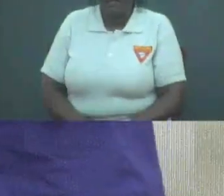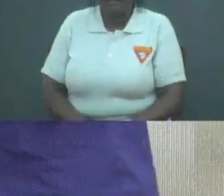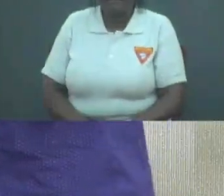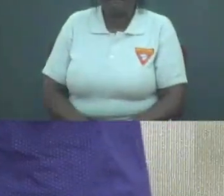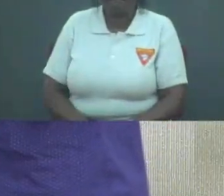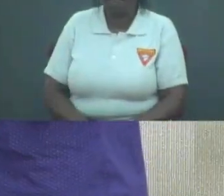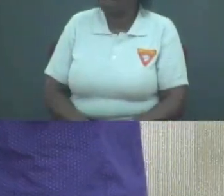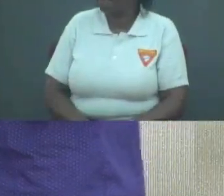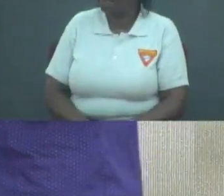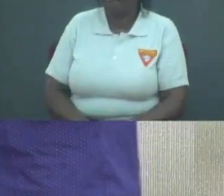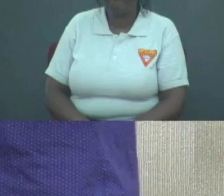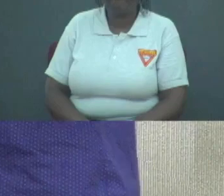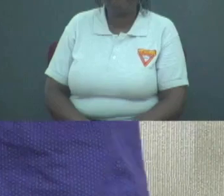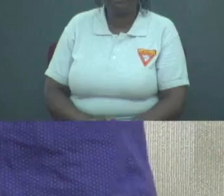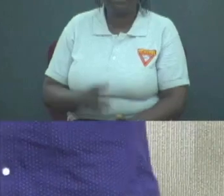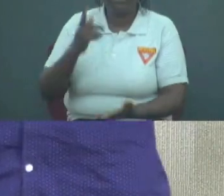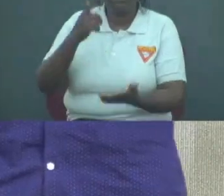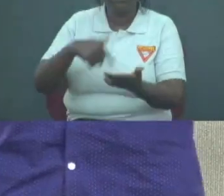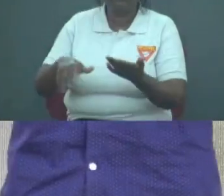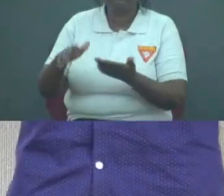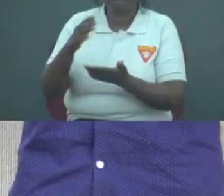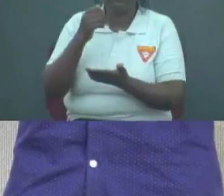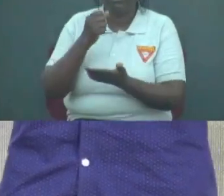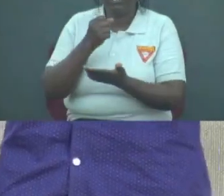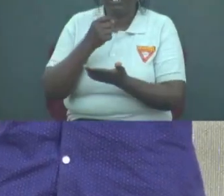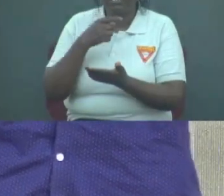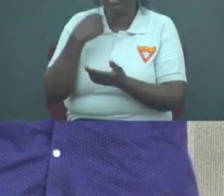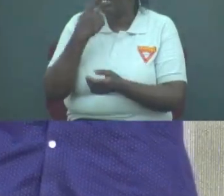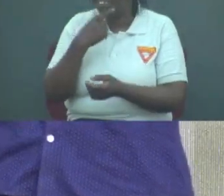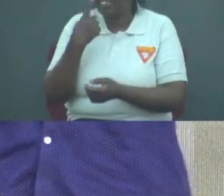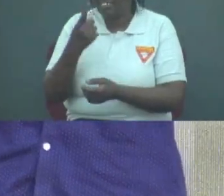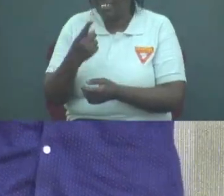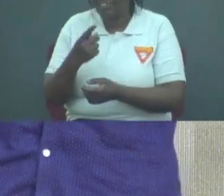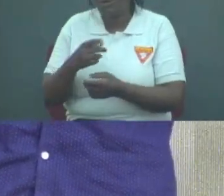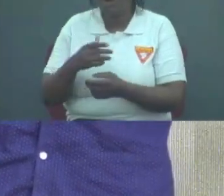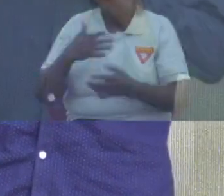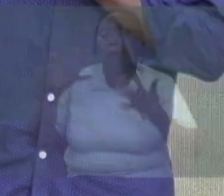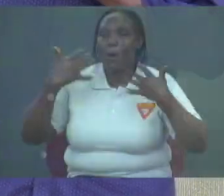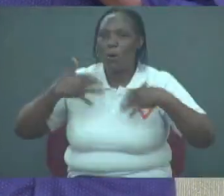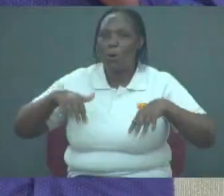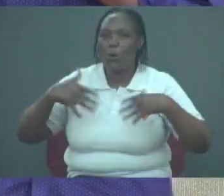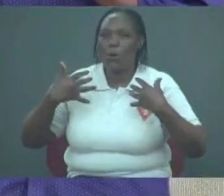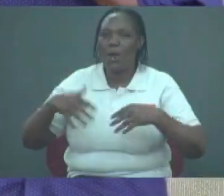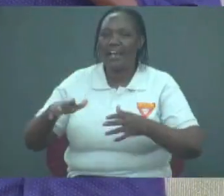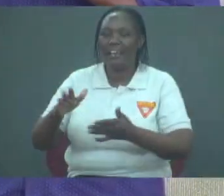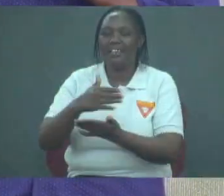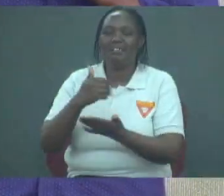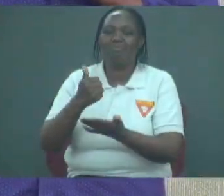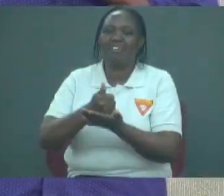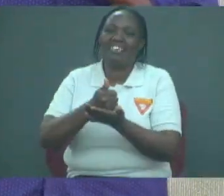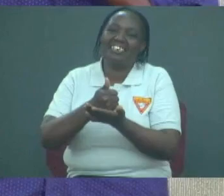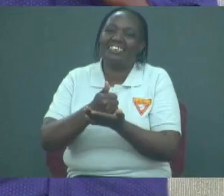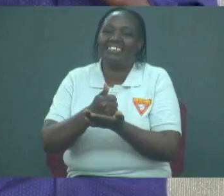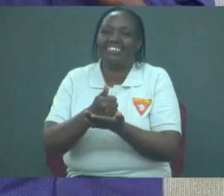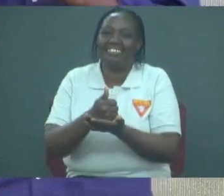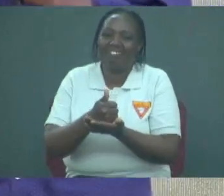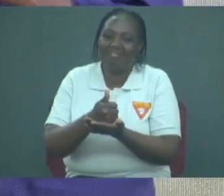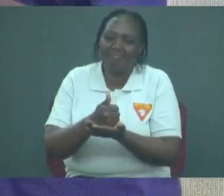Mr. Douglas, what do we say to the children in the congregation? Wow! Amen!